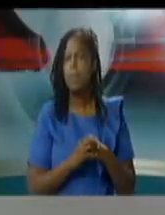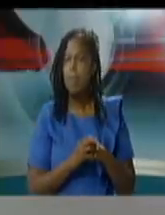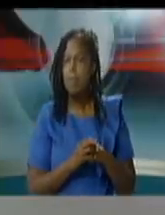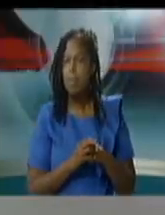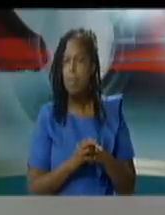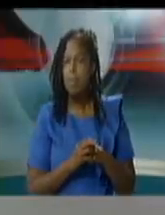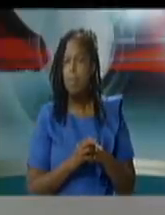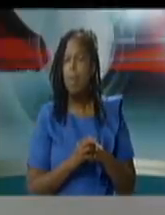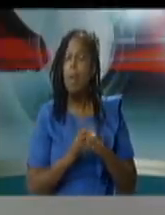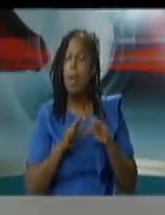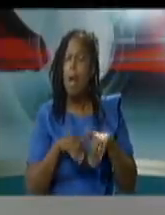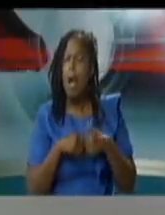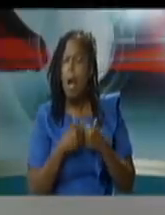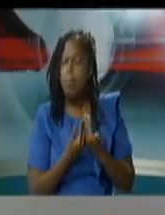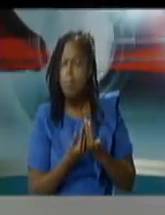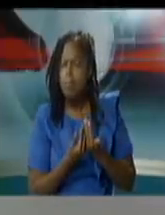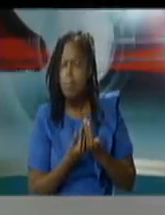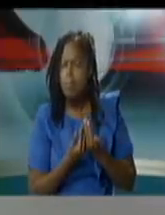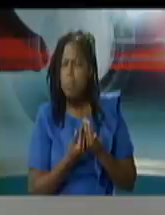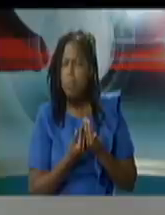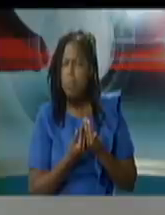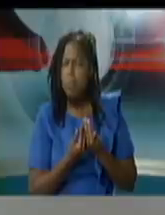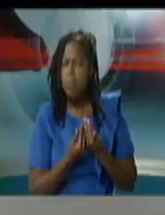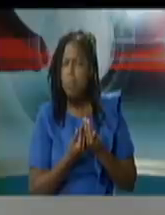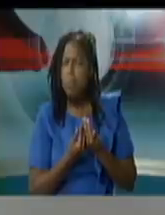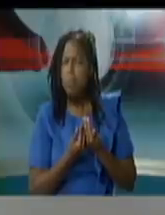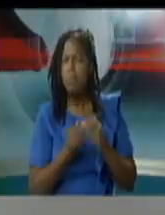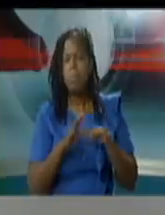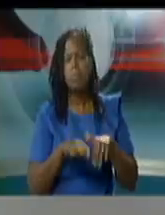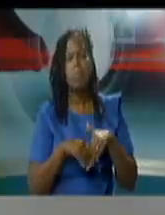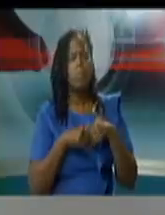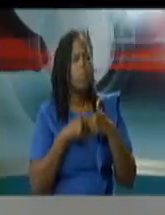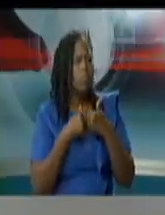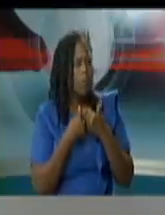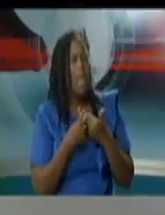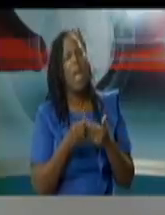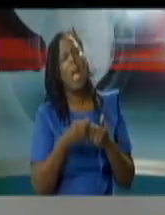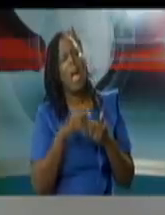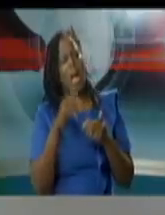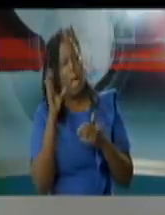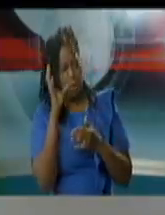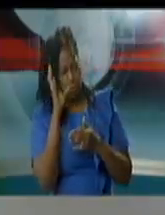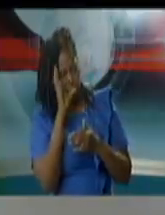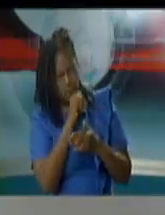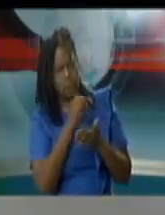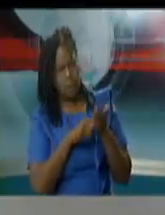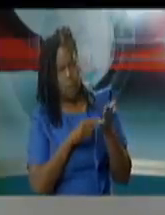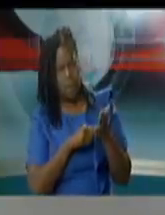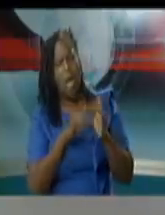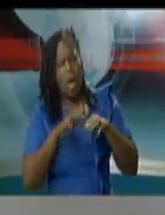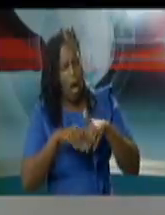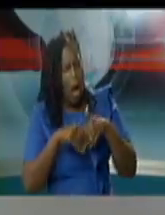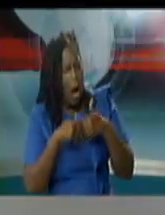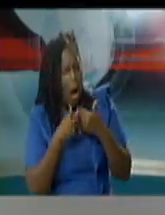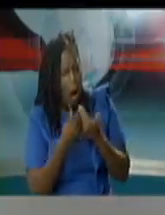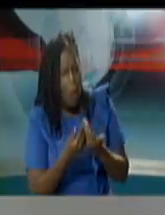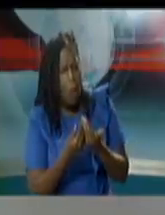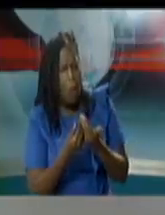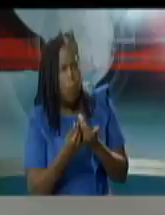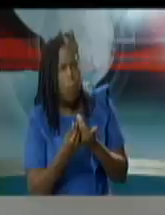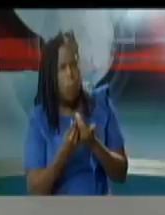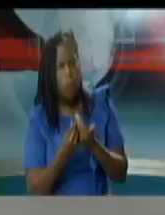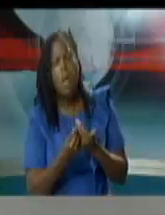and for the public that's the number of deaths per confirmed cases and it stands at seven percent right now how does that compare to regional and international